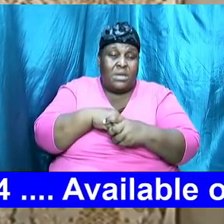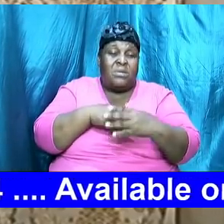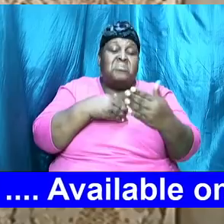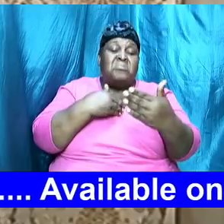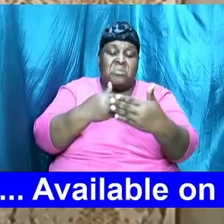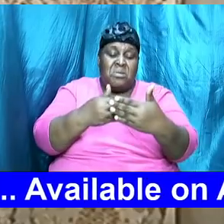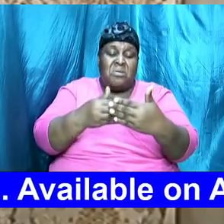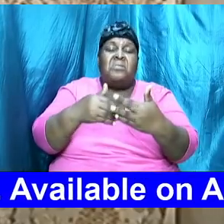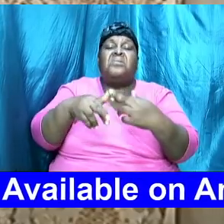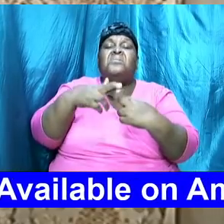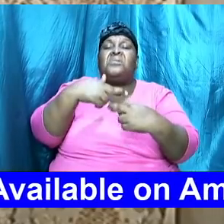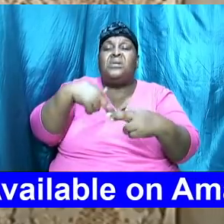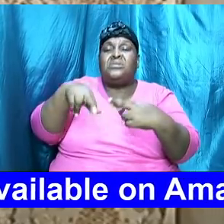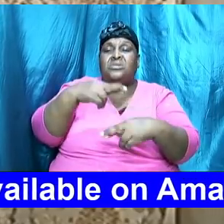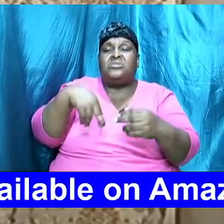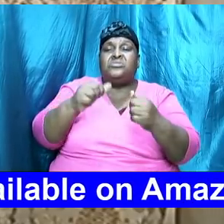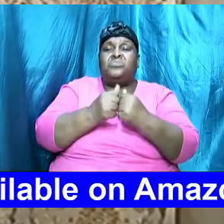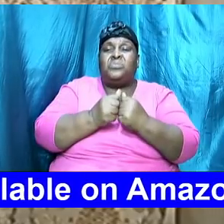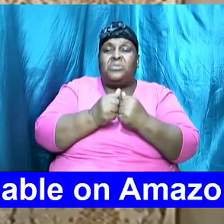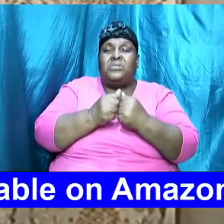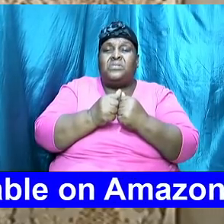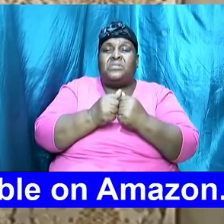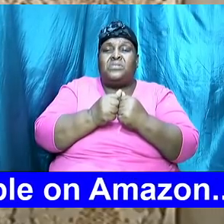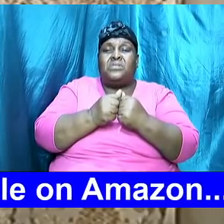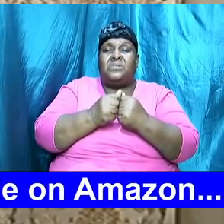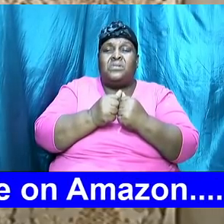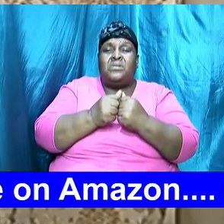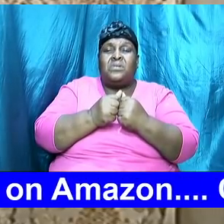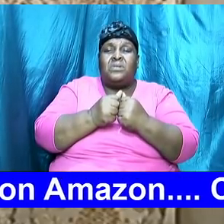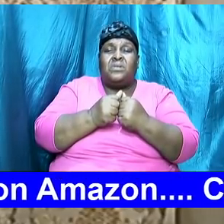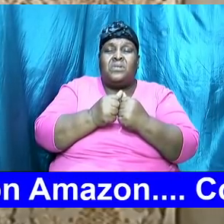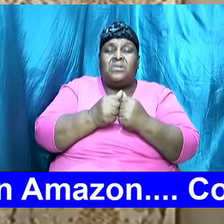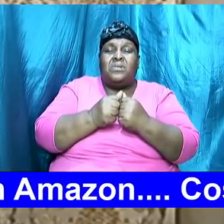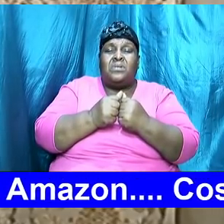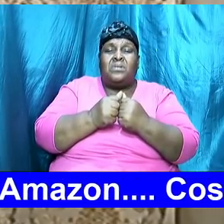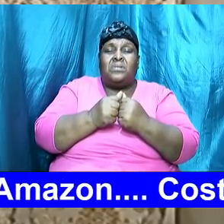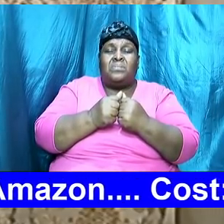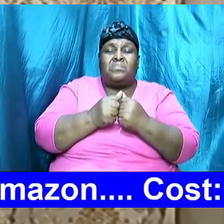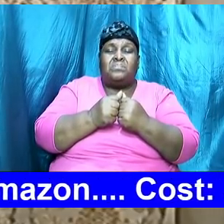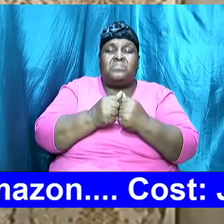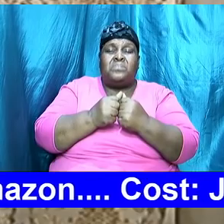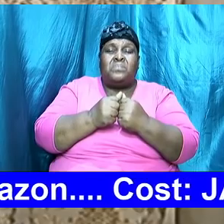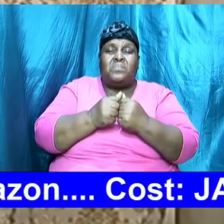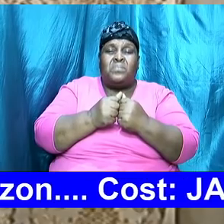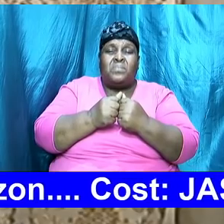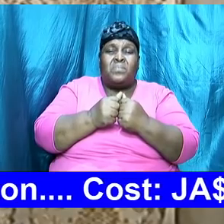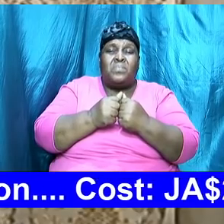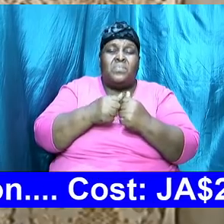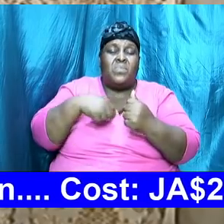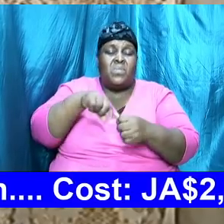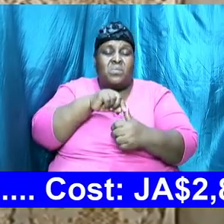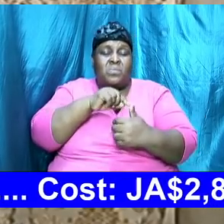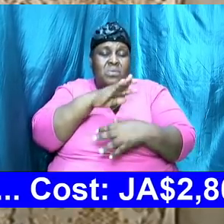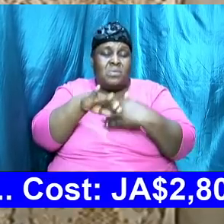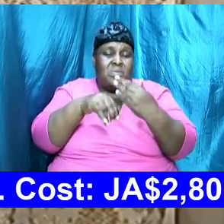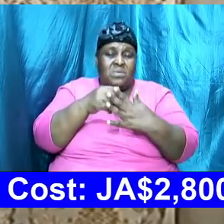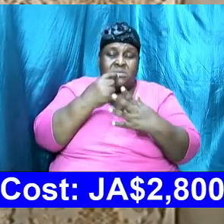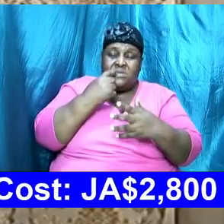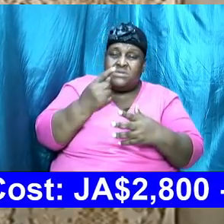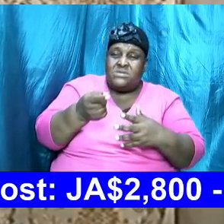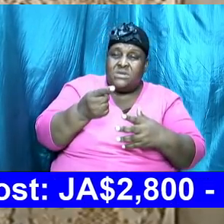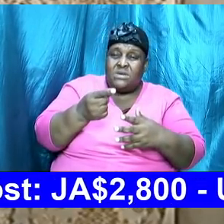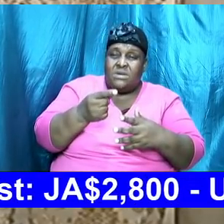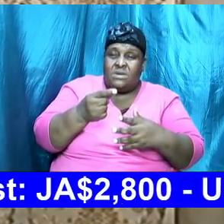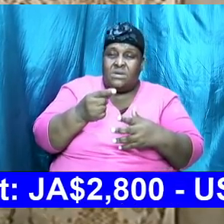want to be located in close proximity too. And we all say that we